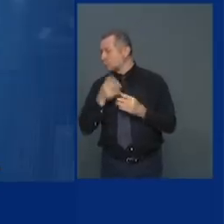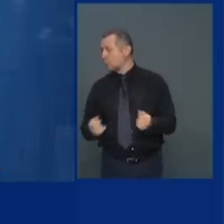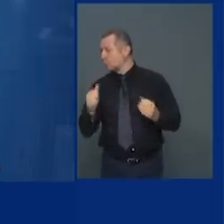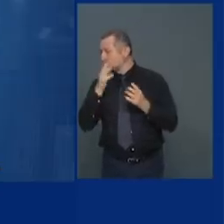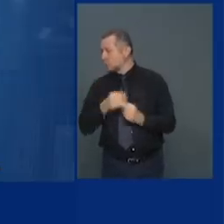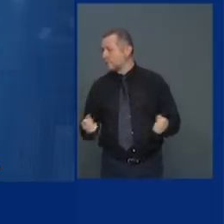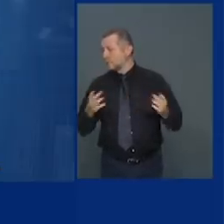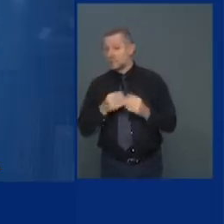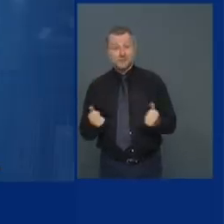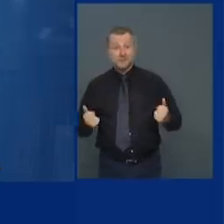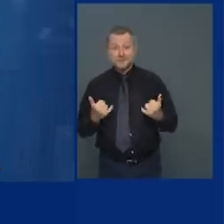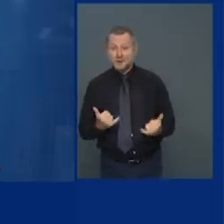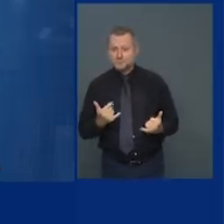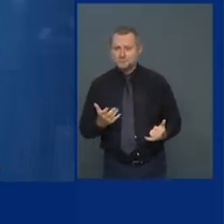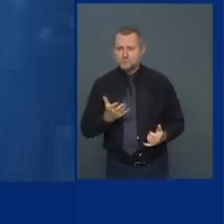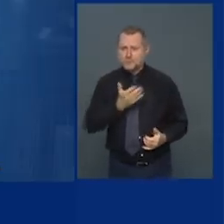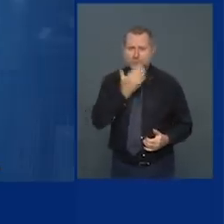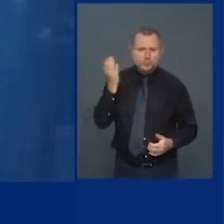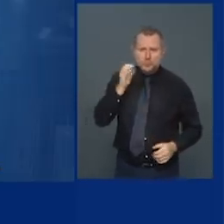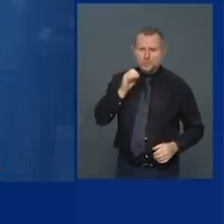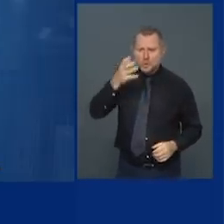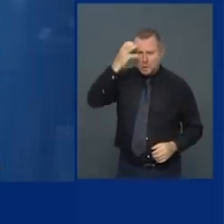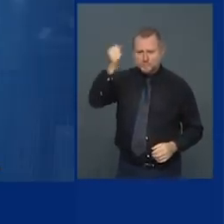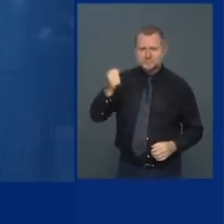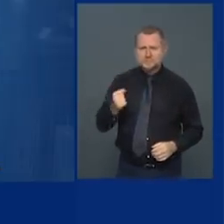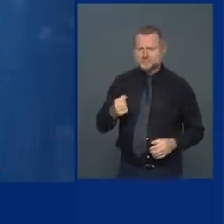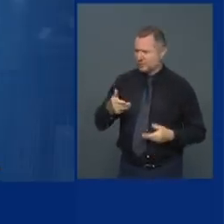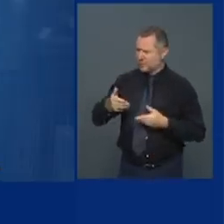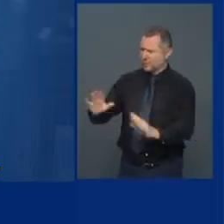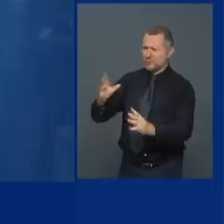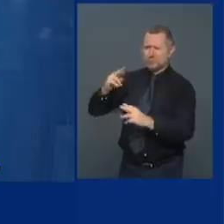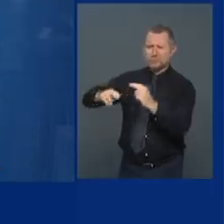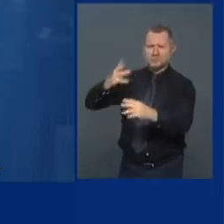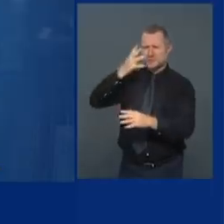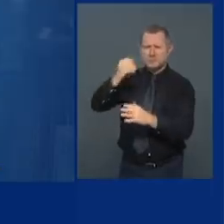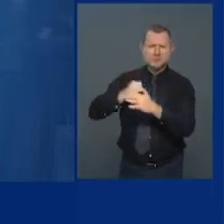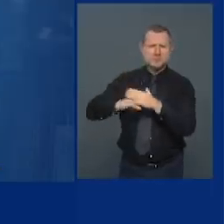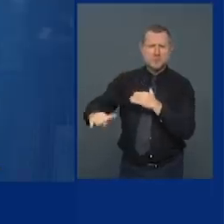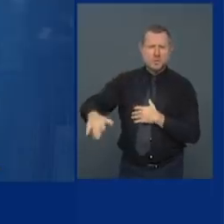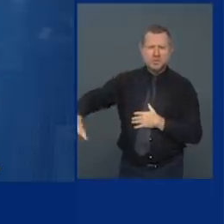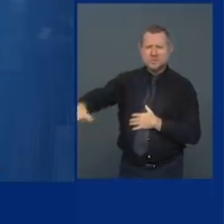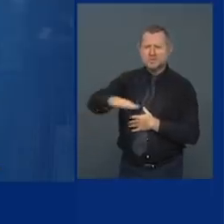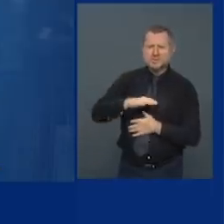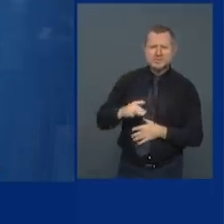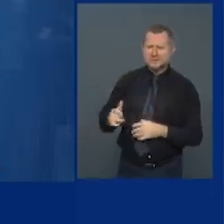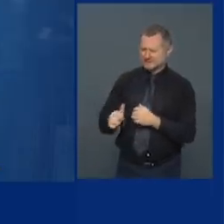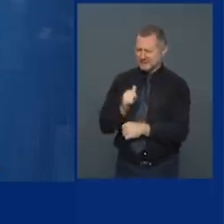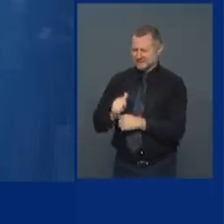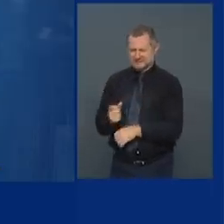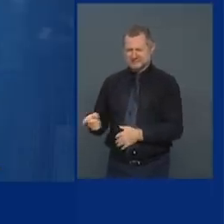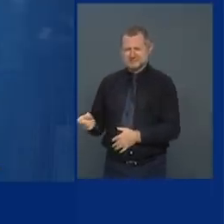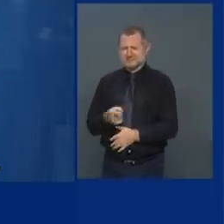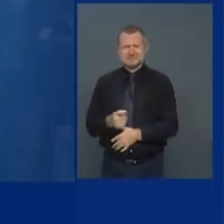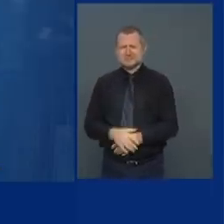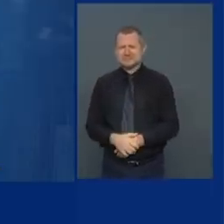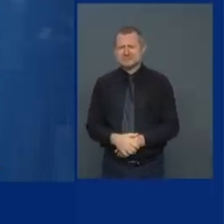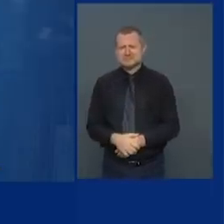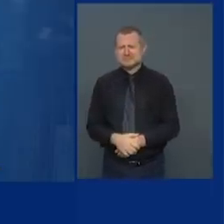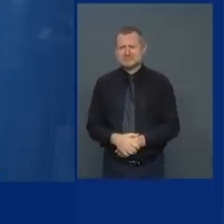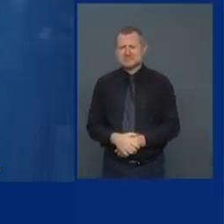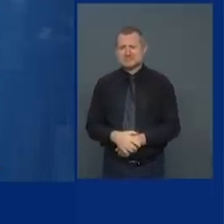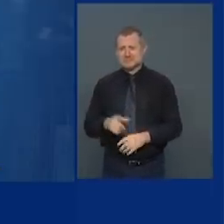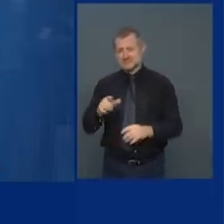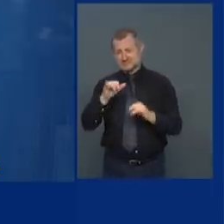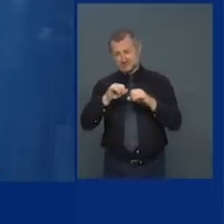let people sleep on the subways put themselves in danger what kind of society says oh yes